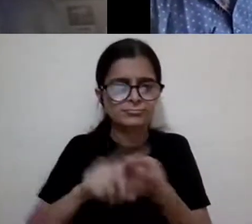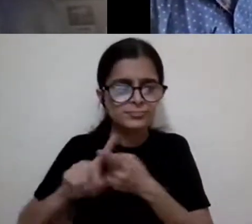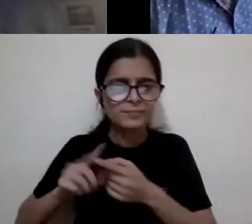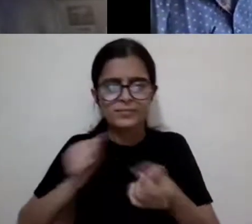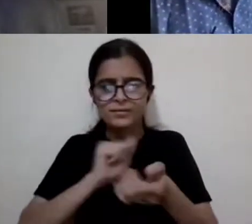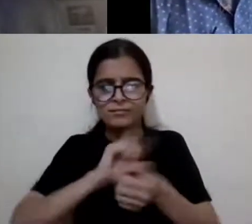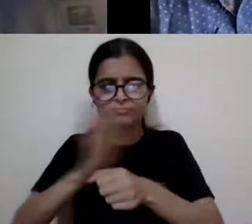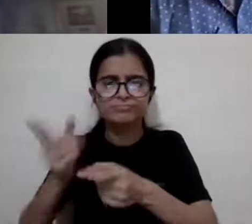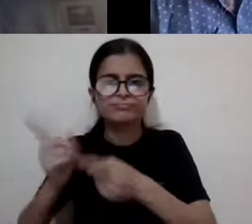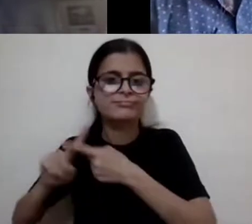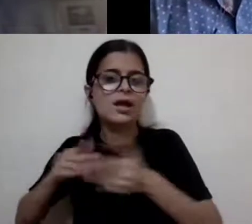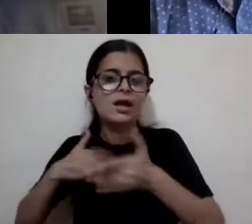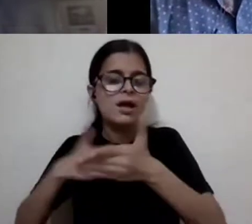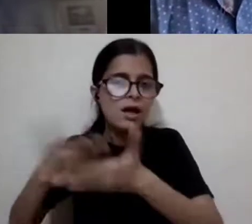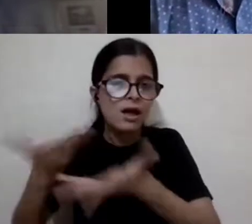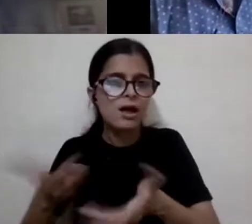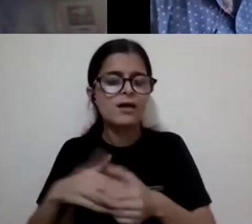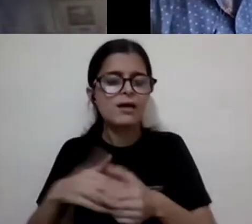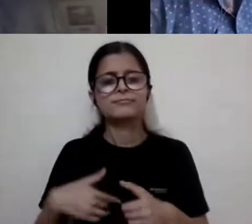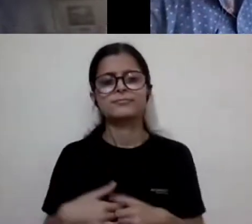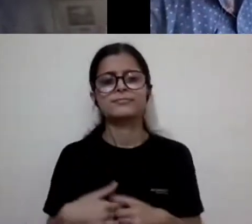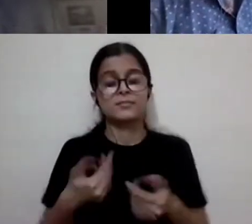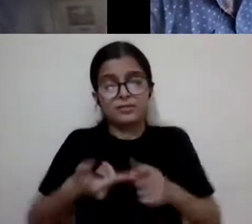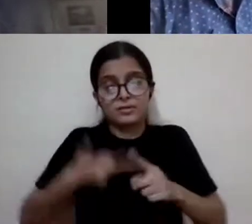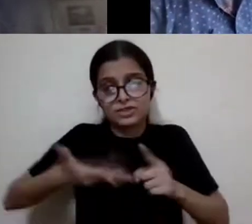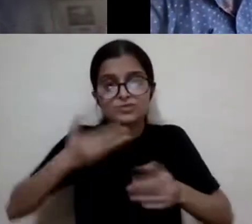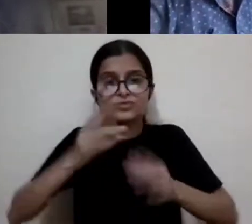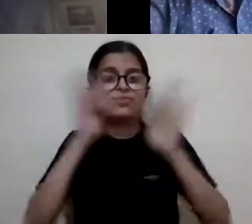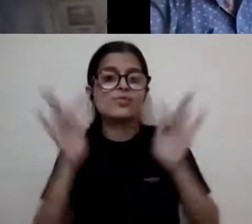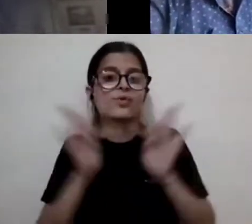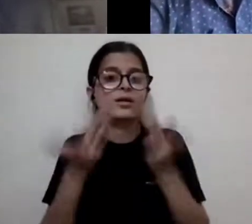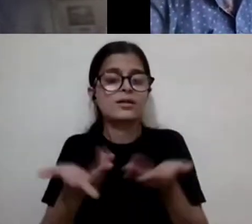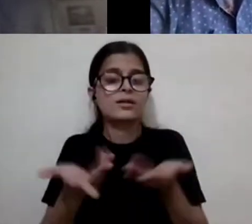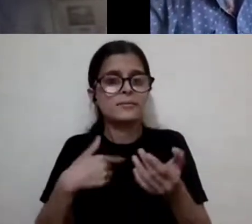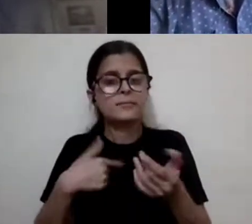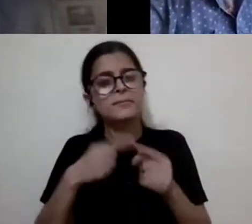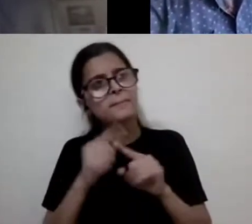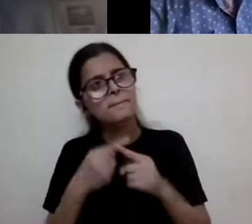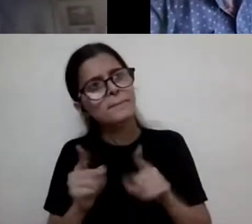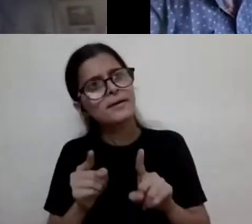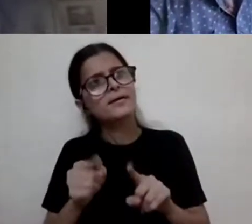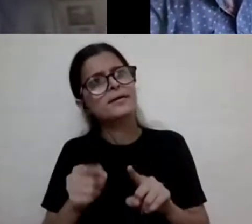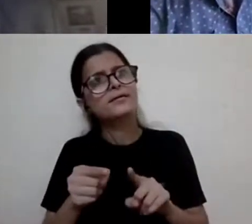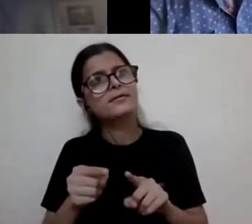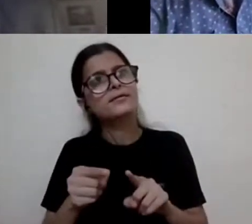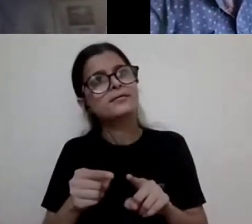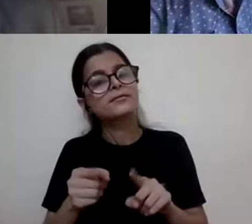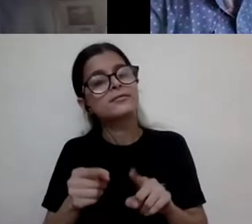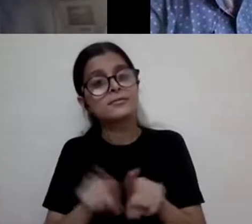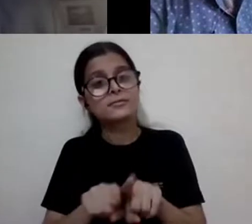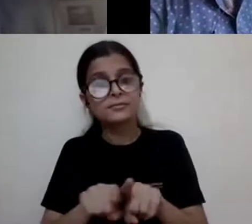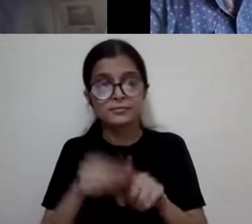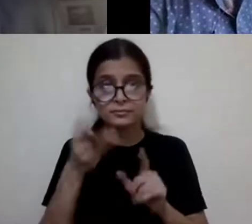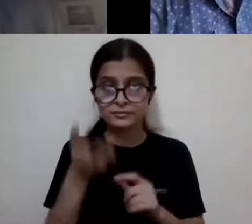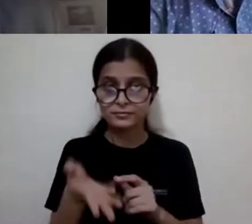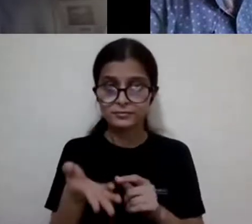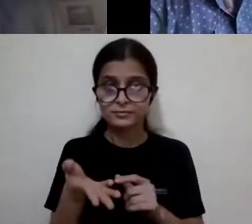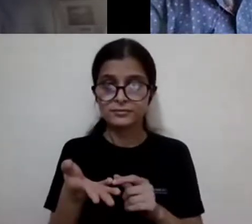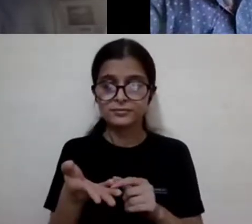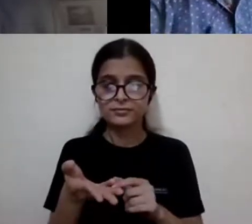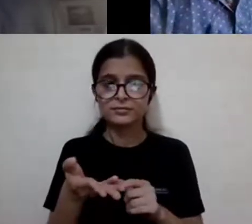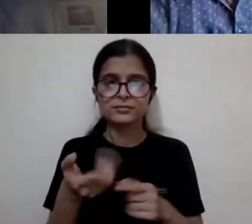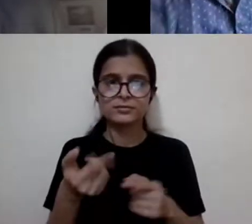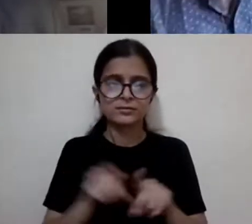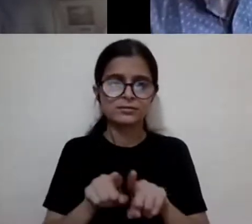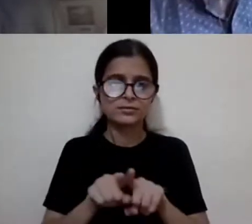and I've been teaching online. But the closest town to me here is a town that is in the upstate